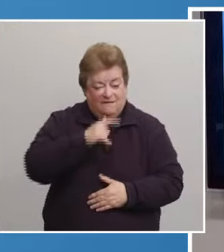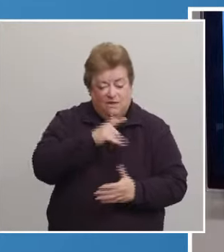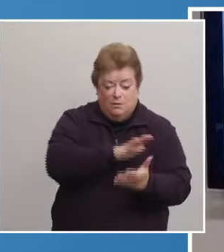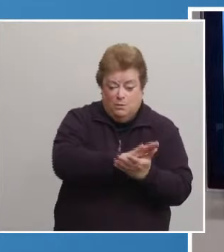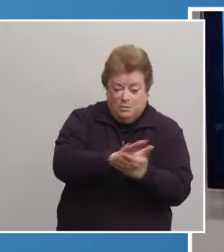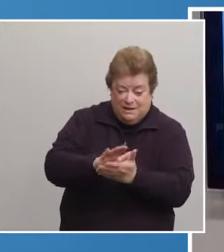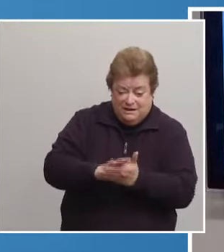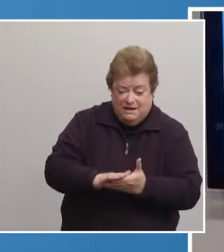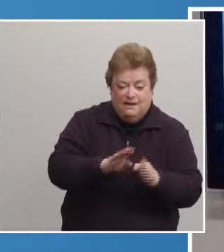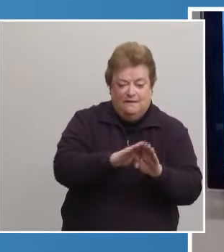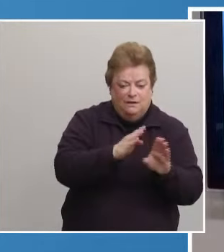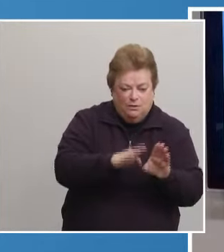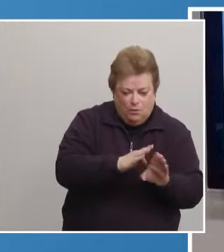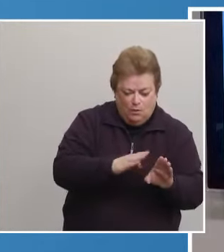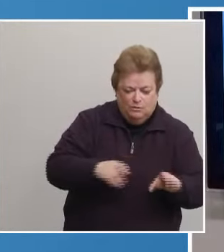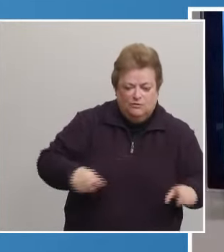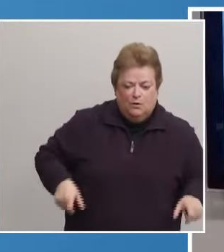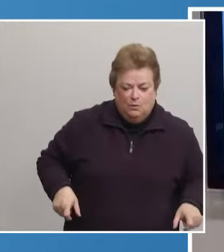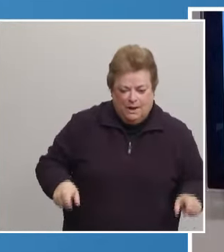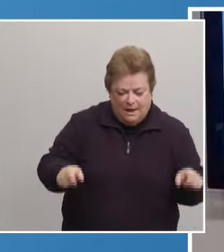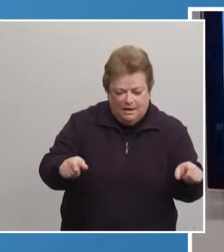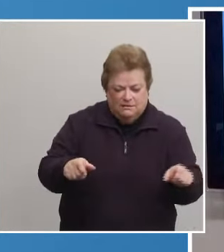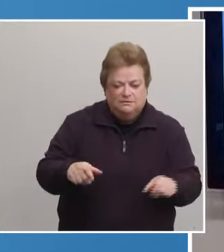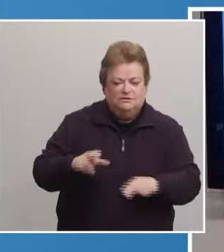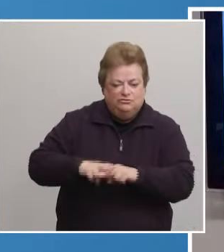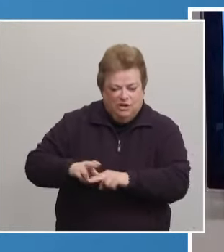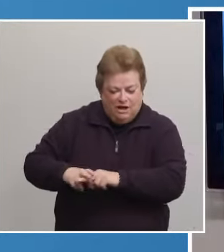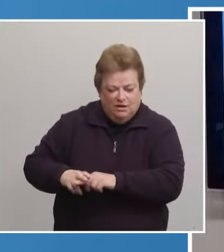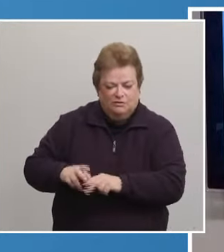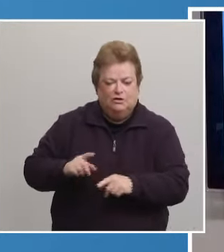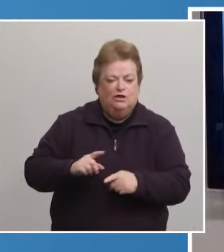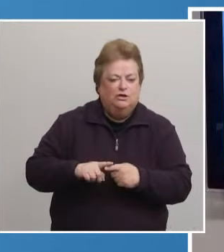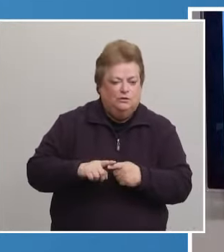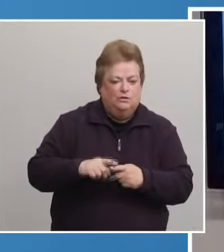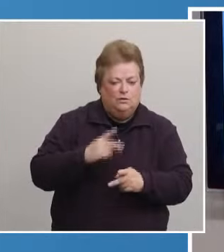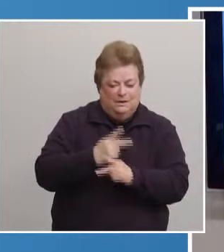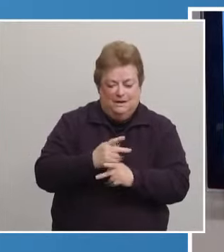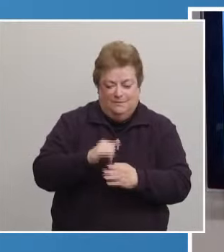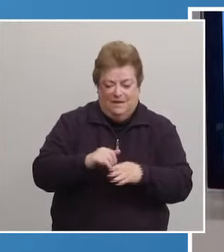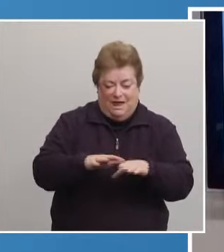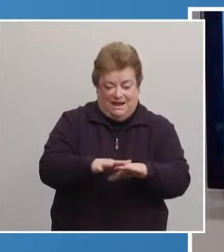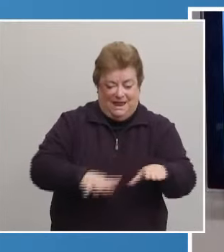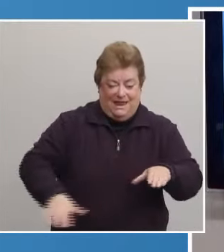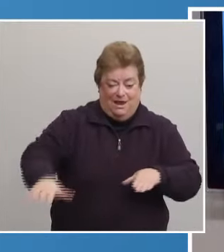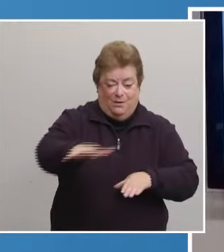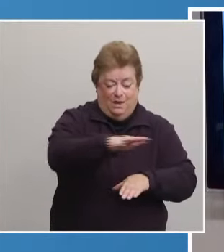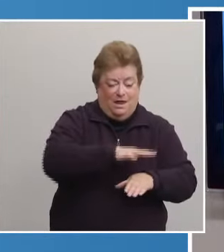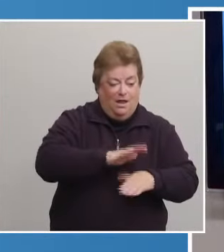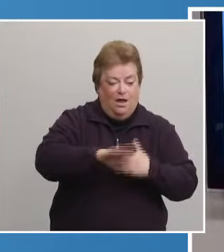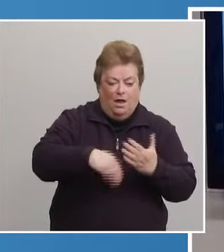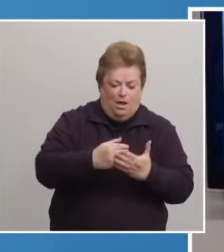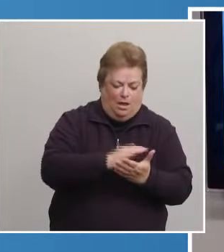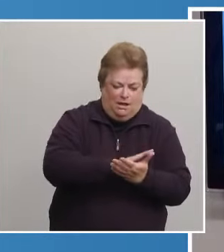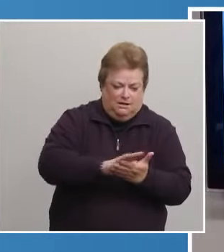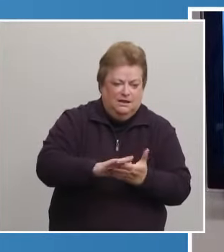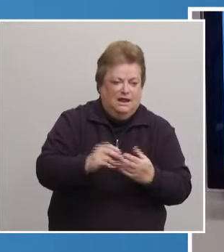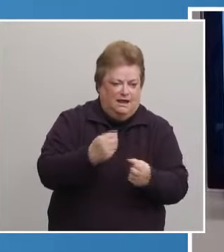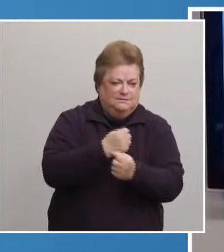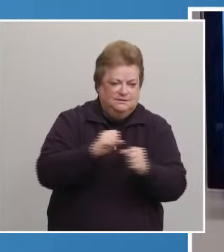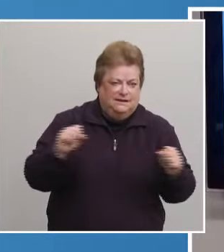handrails, chairs and restrooms throughout the day to keep the vaccination area sanitized and safe.